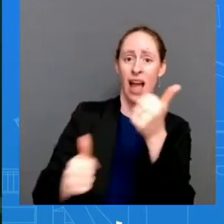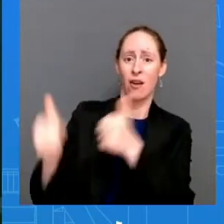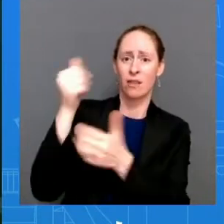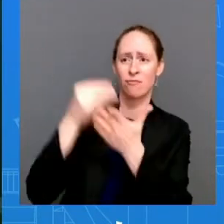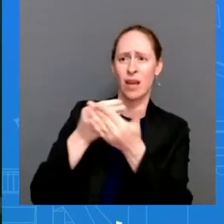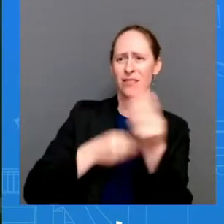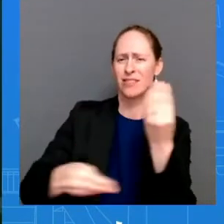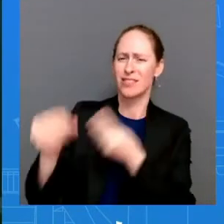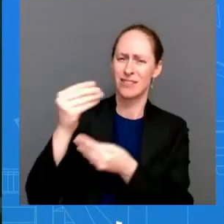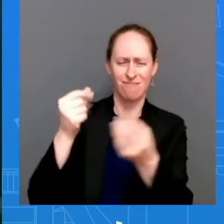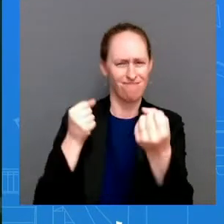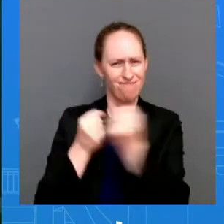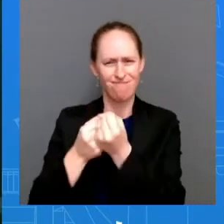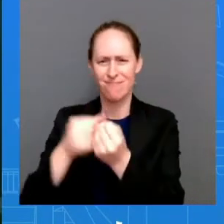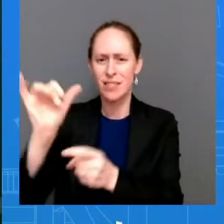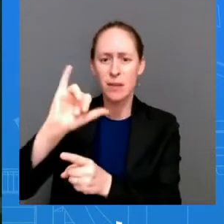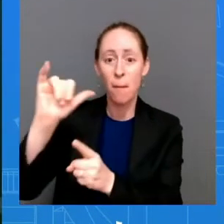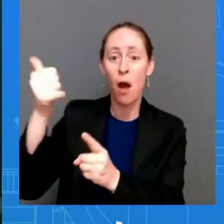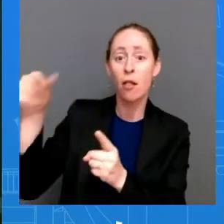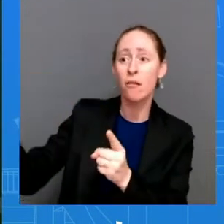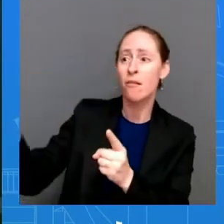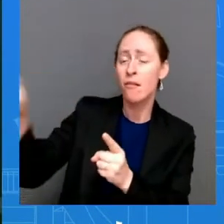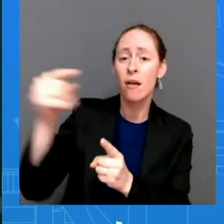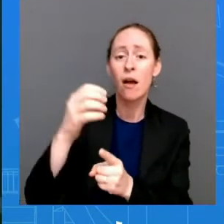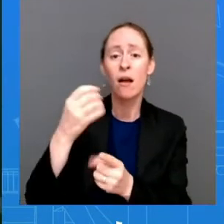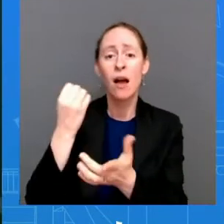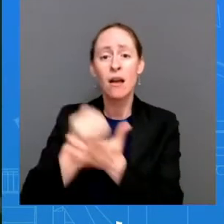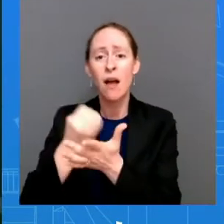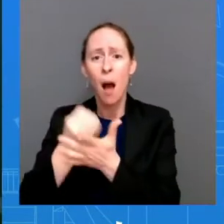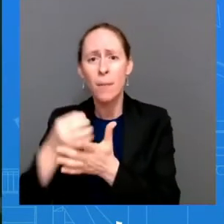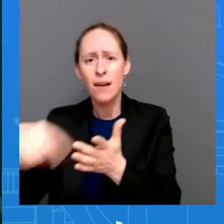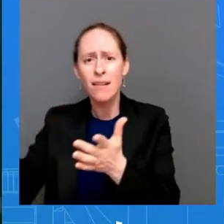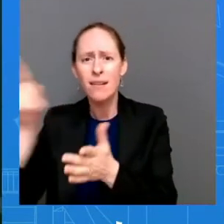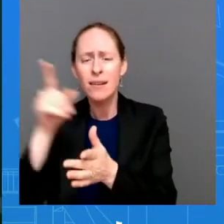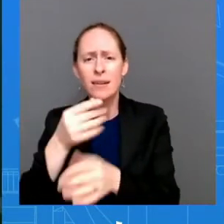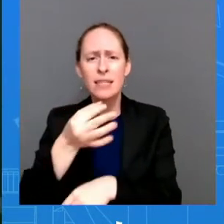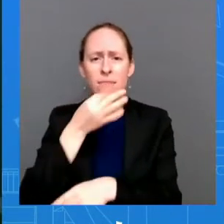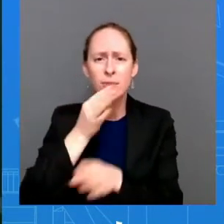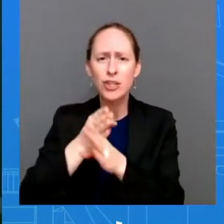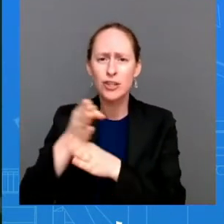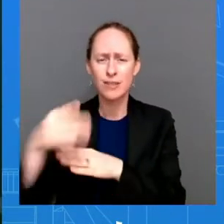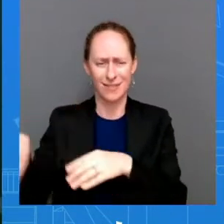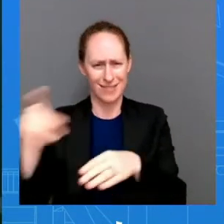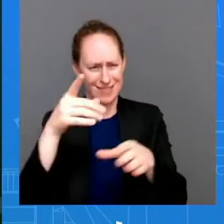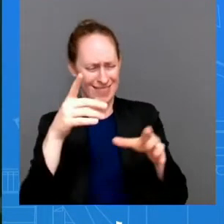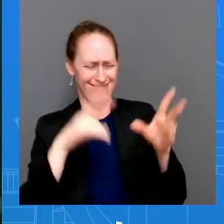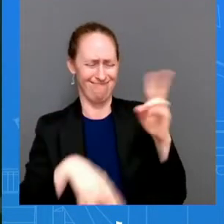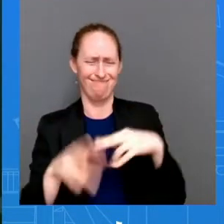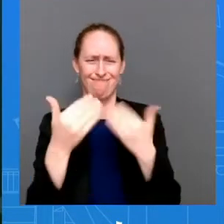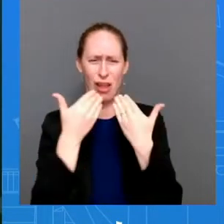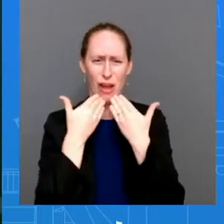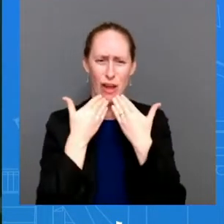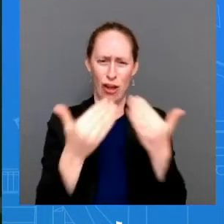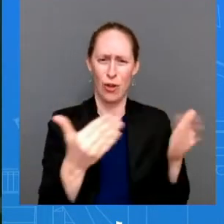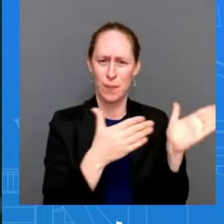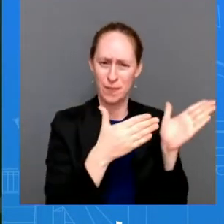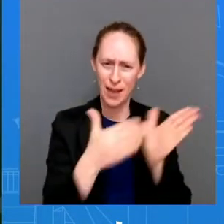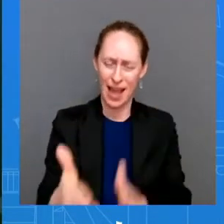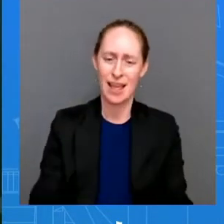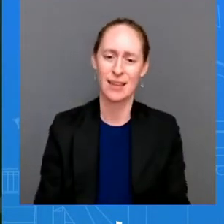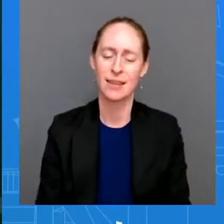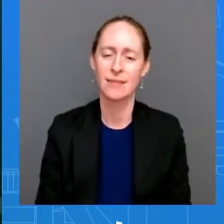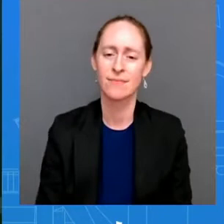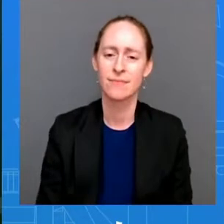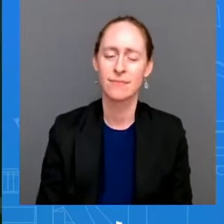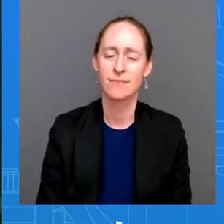directors who have analyzed the inflation reduction act and agree it will lower the reduce inflation address a